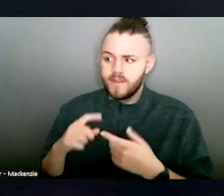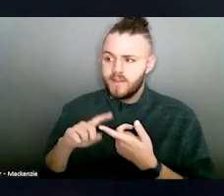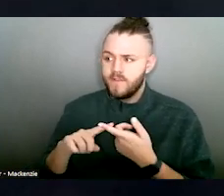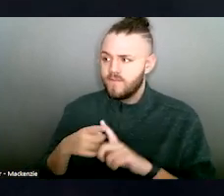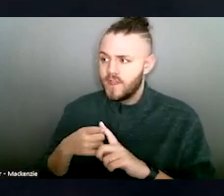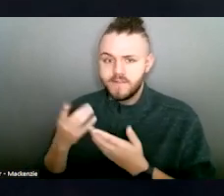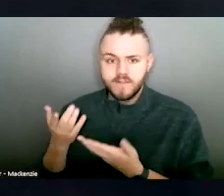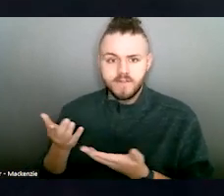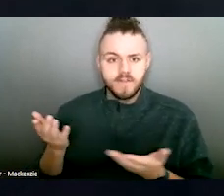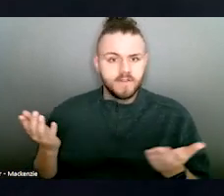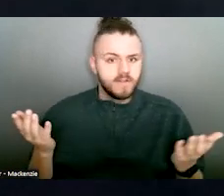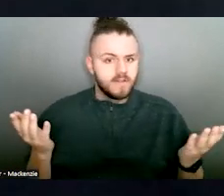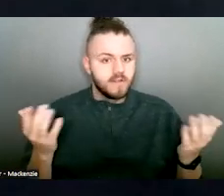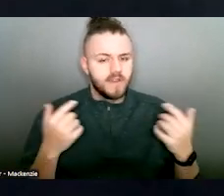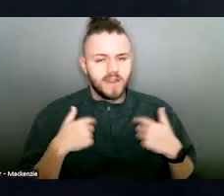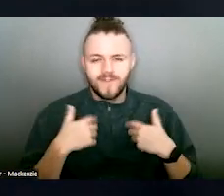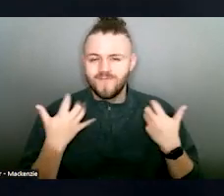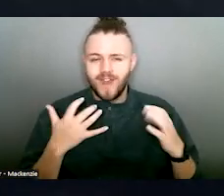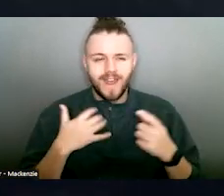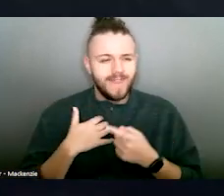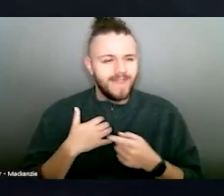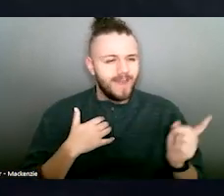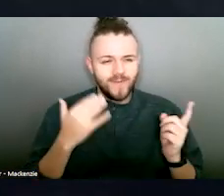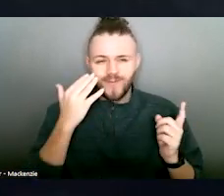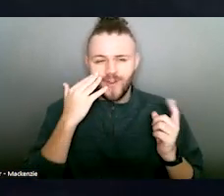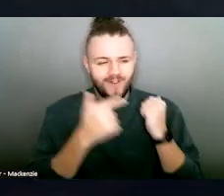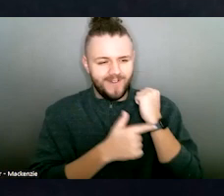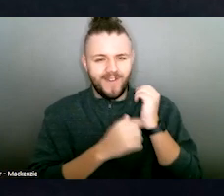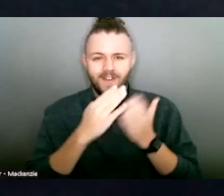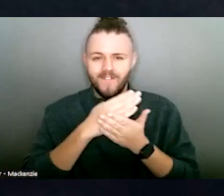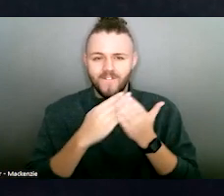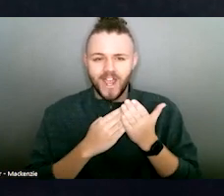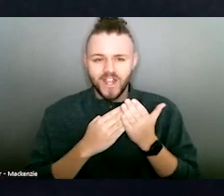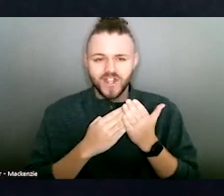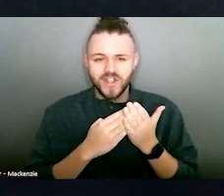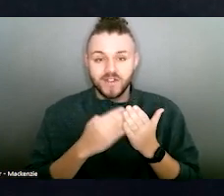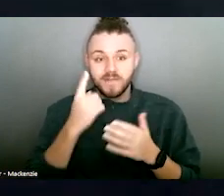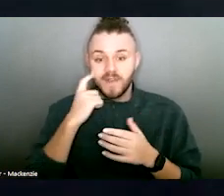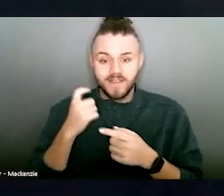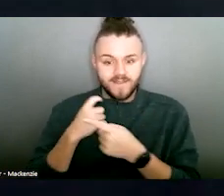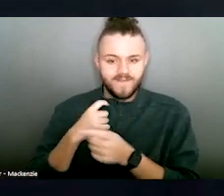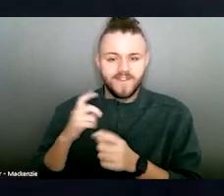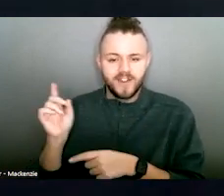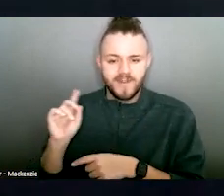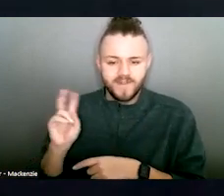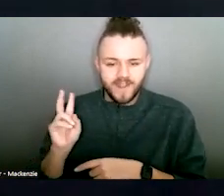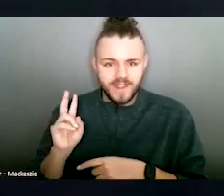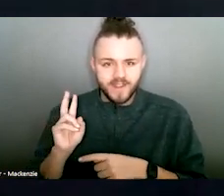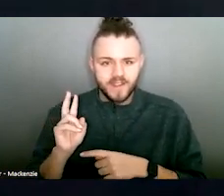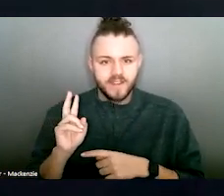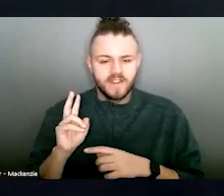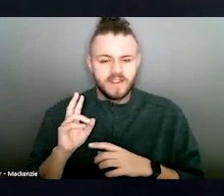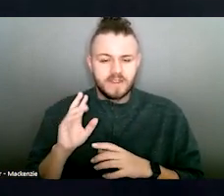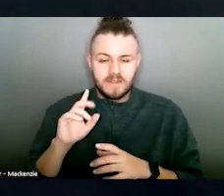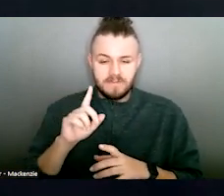that that hairline fracture on your elbow happened because your son's father slapped your abuser slams you on the hard tile floor